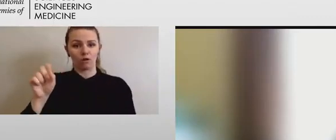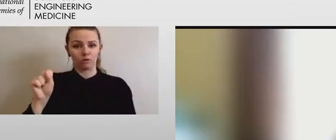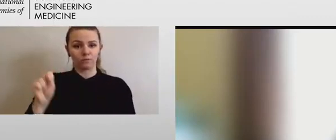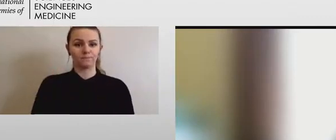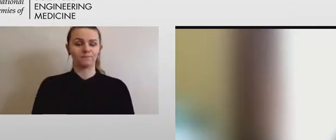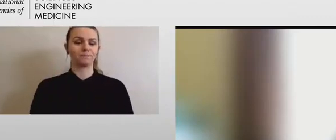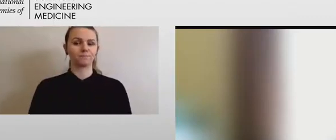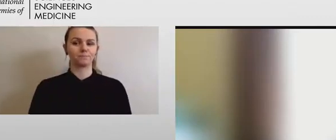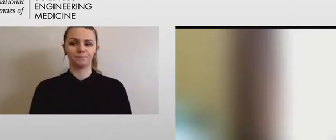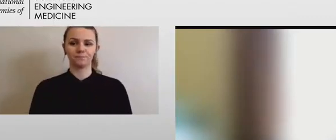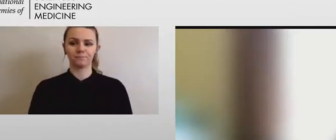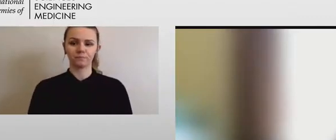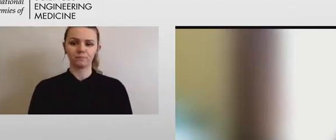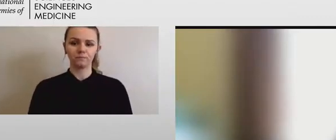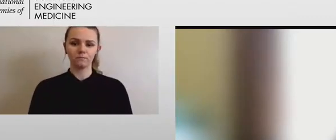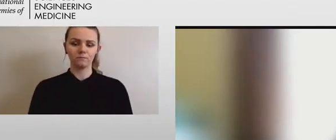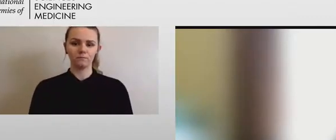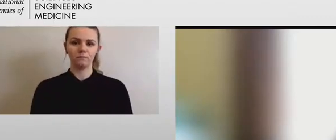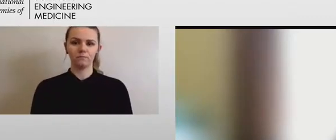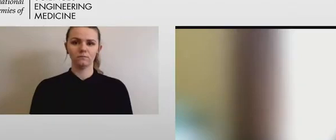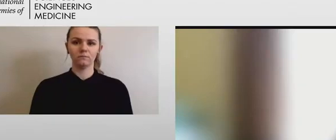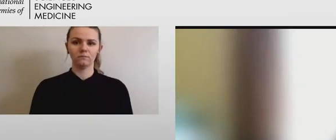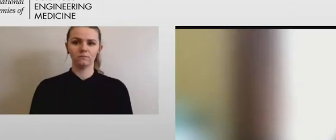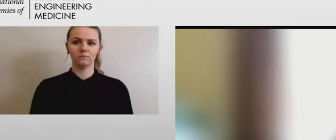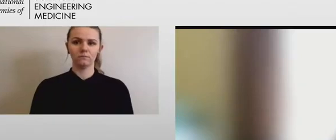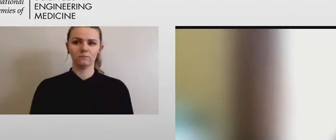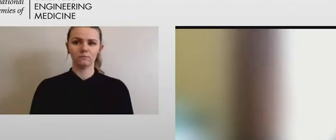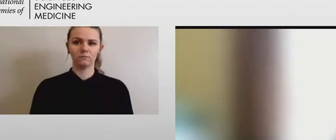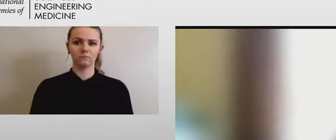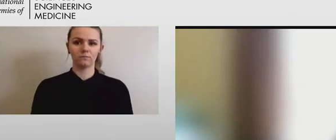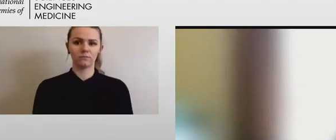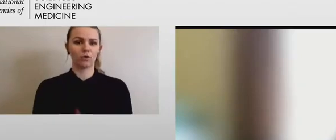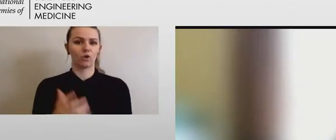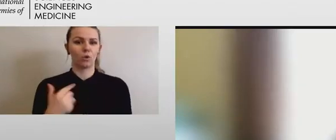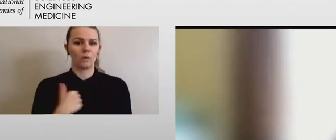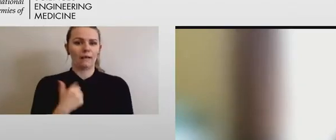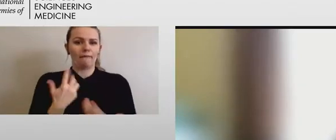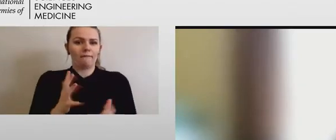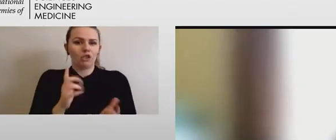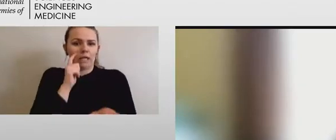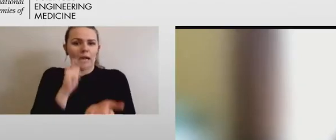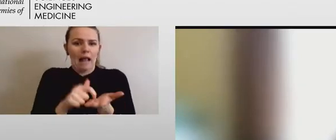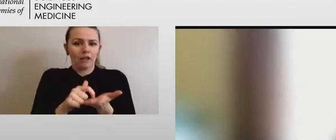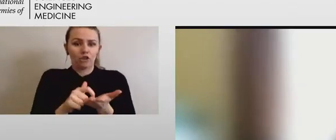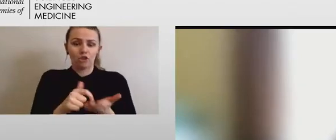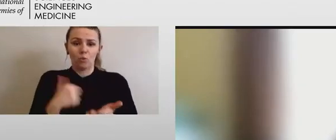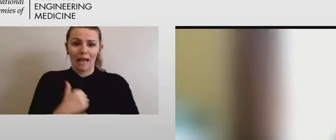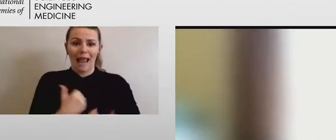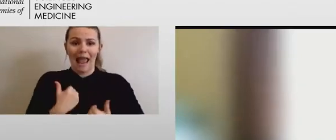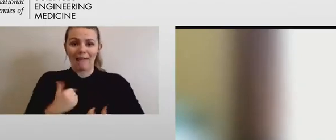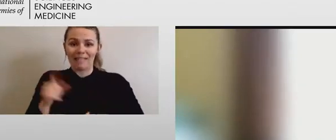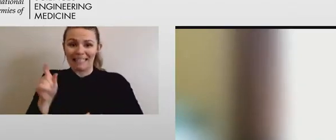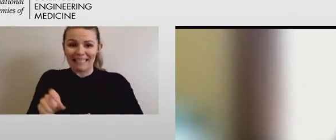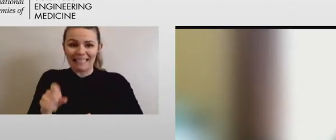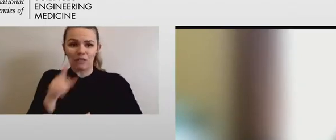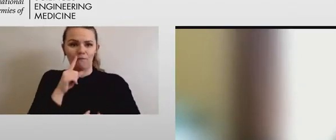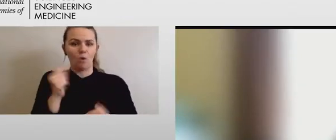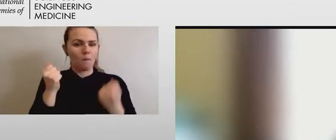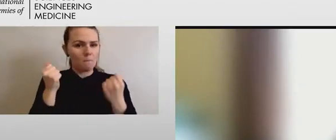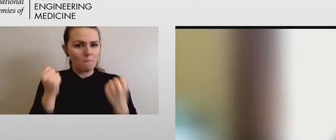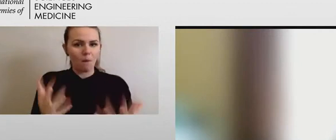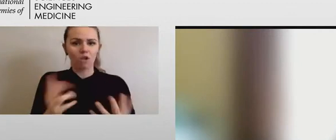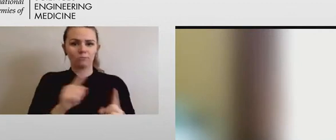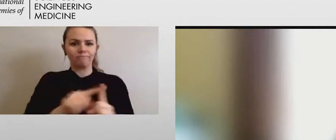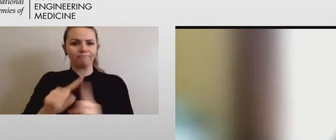We acknowledge that there is a need for multiple strategies, though, to help students with disabilities